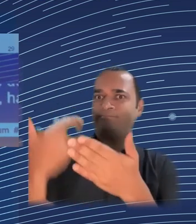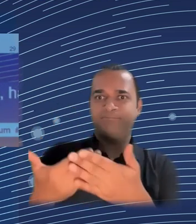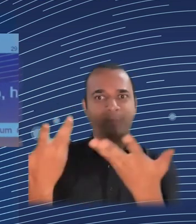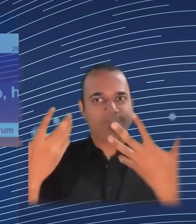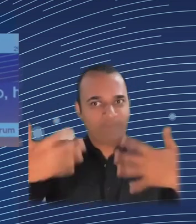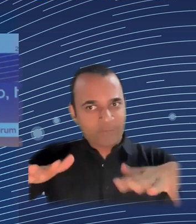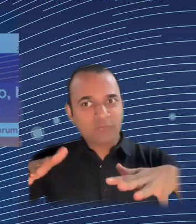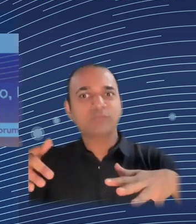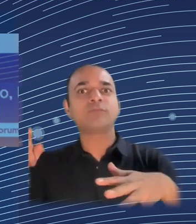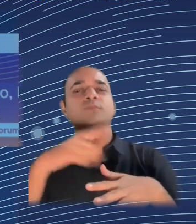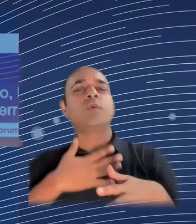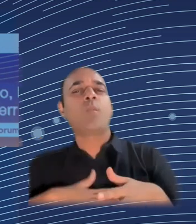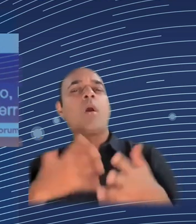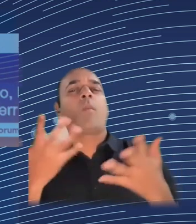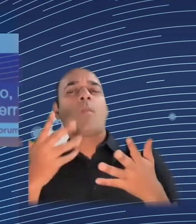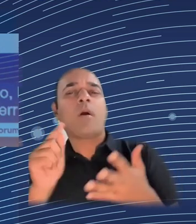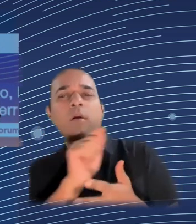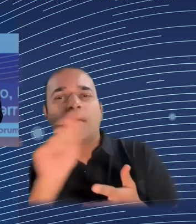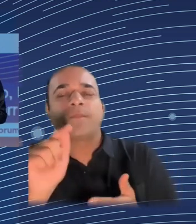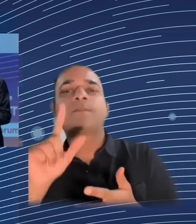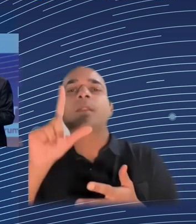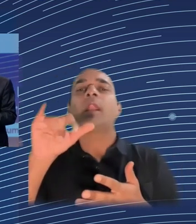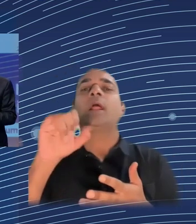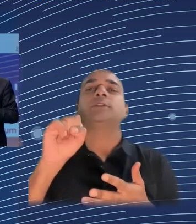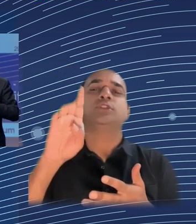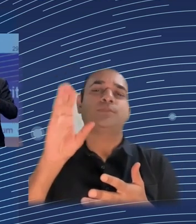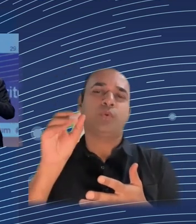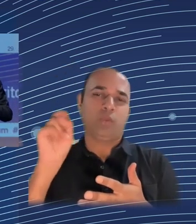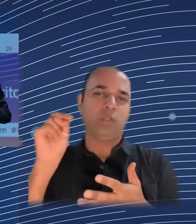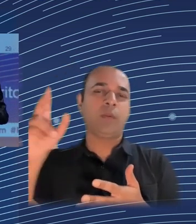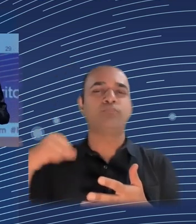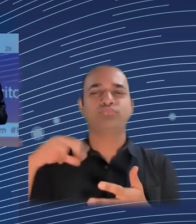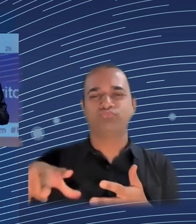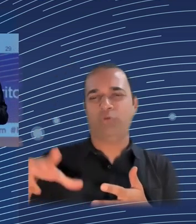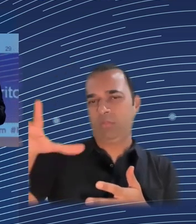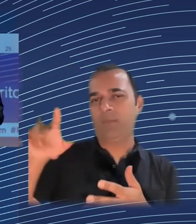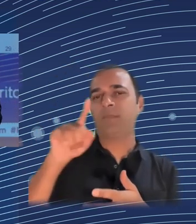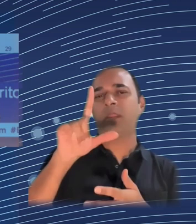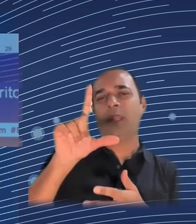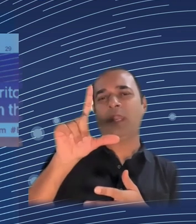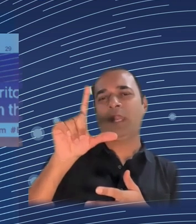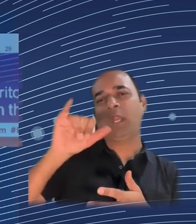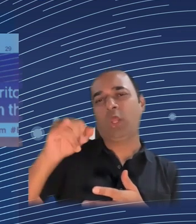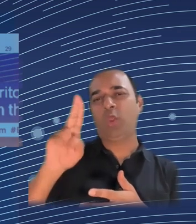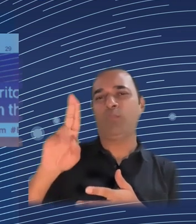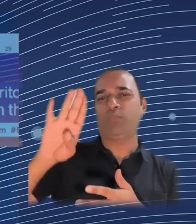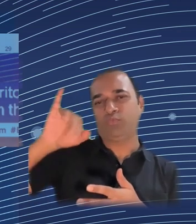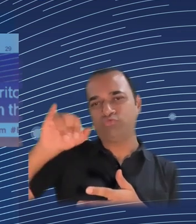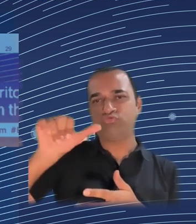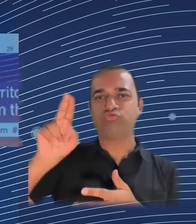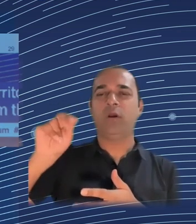our wealth come from outside the most dynamic regions. So if we do that, we can have far greater opportunities as